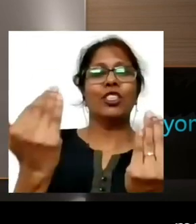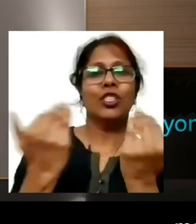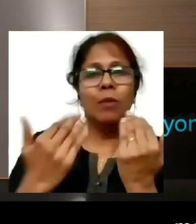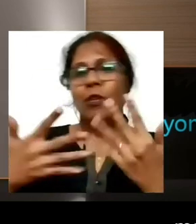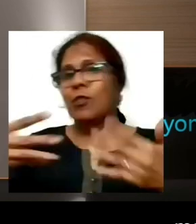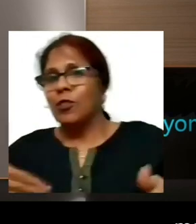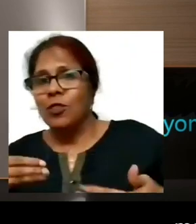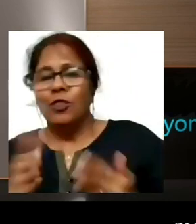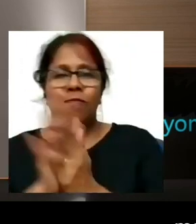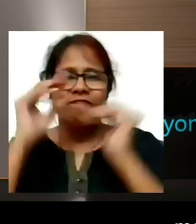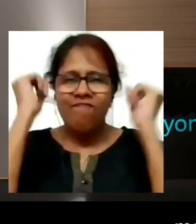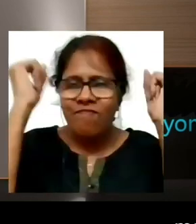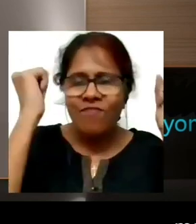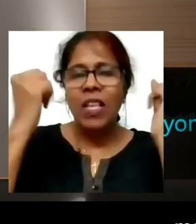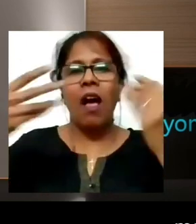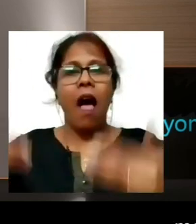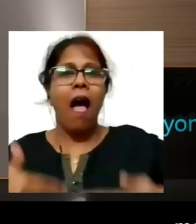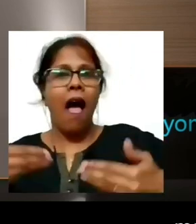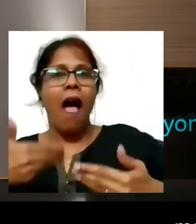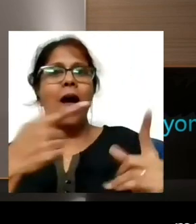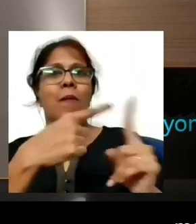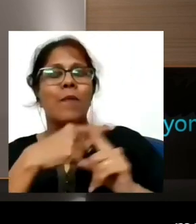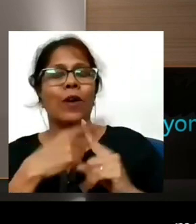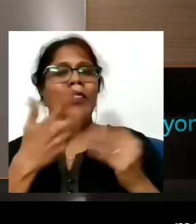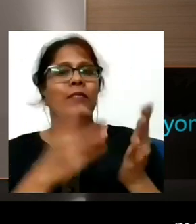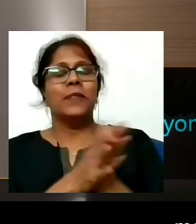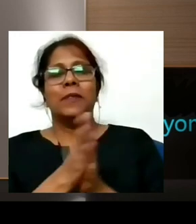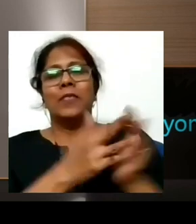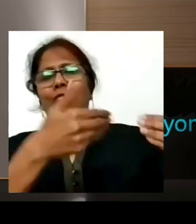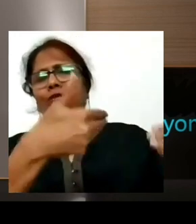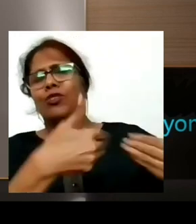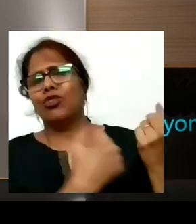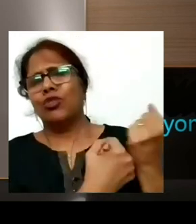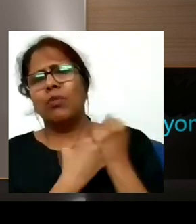he made sure that, you know, he's there for supporting me.